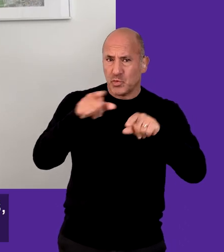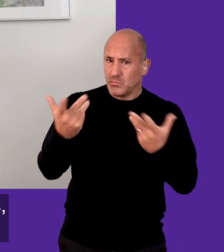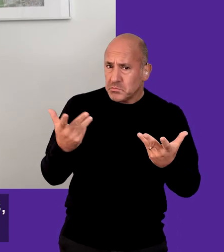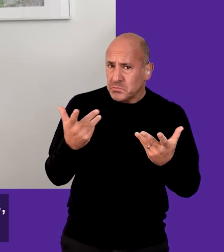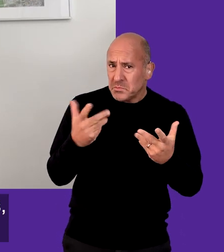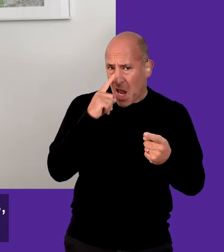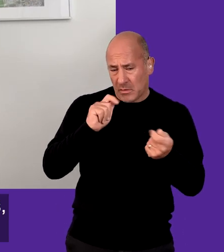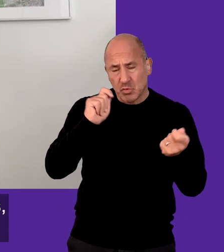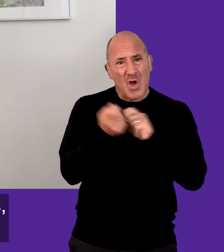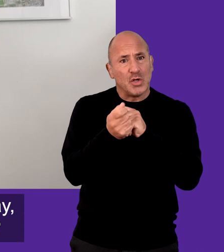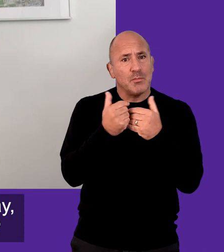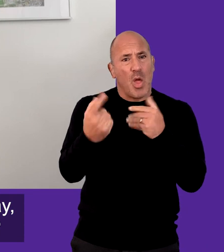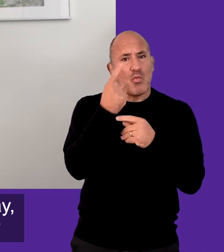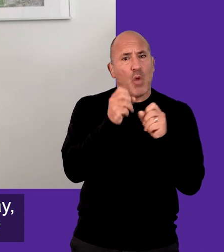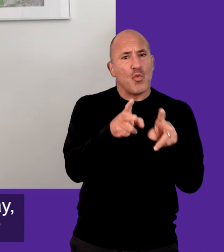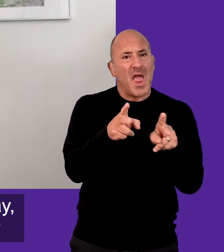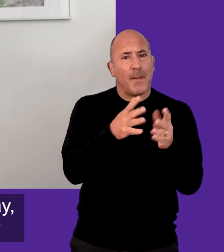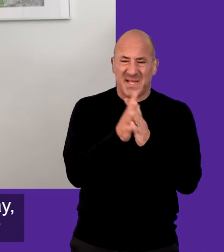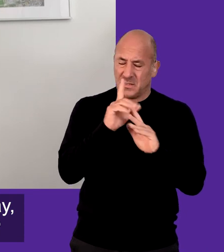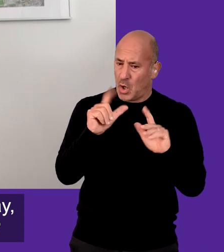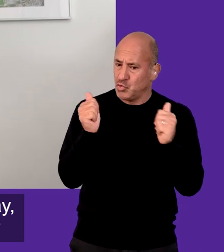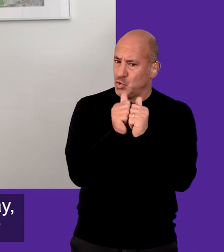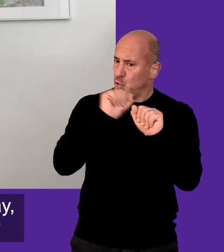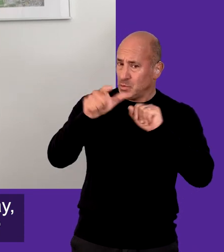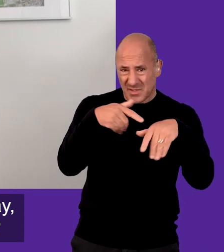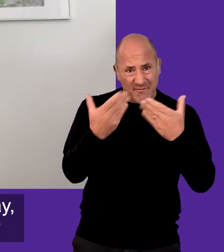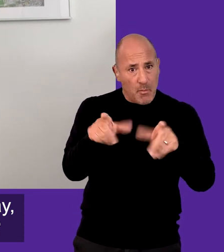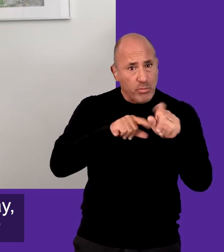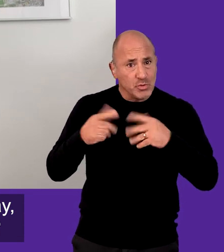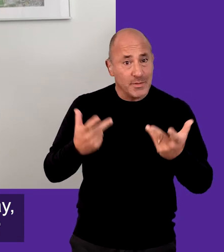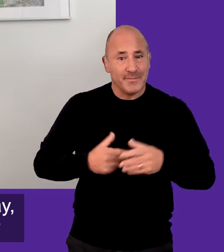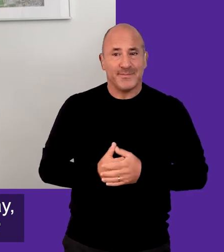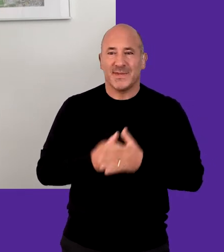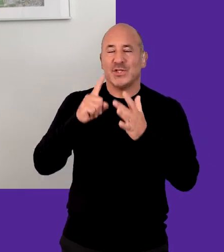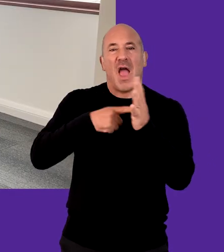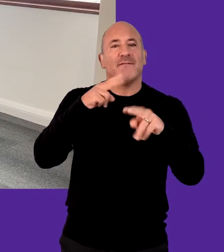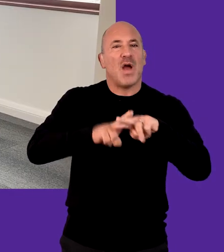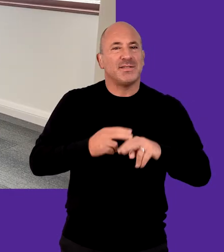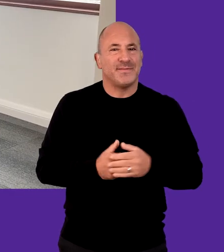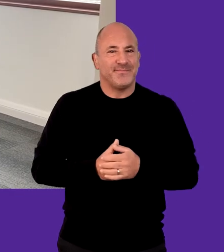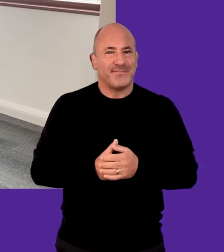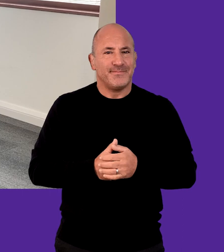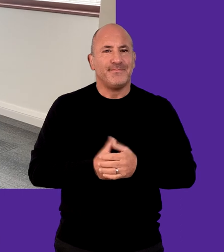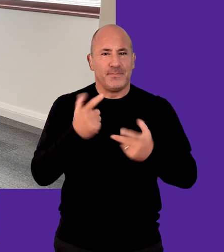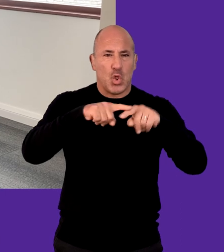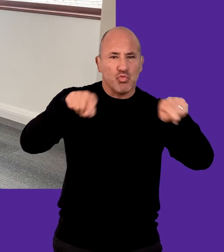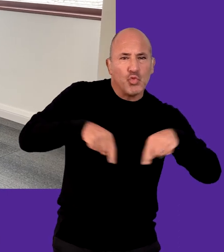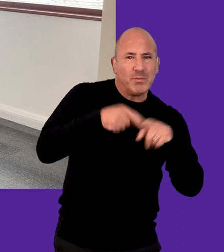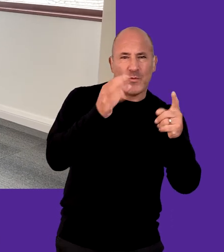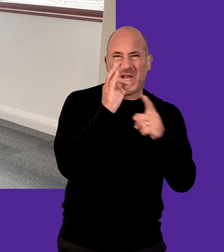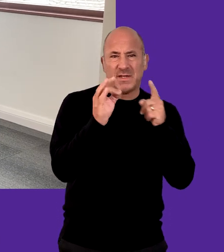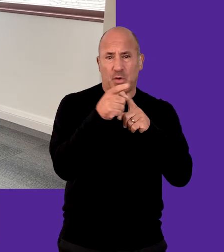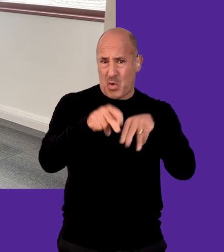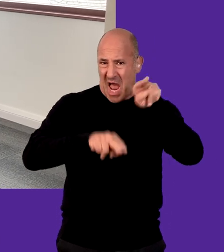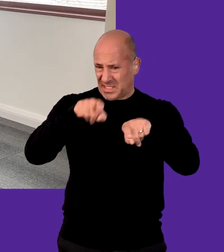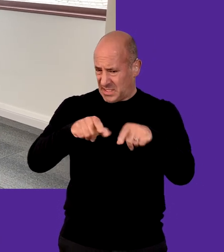do you give applicants the option for doing things in more than one way, according to what best suits them? Jay Francis Do you